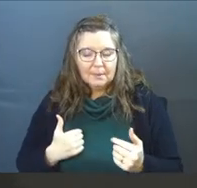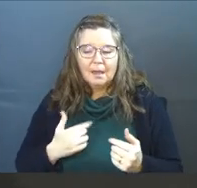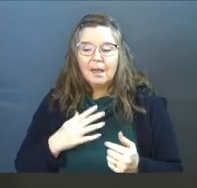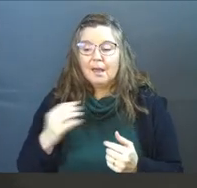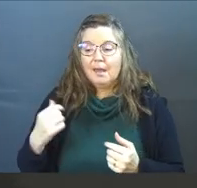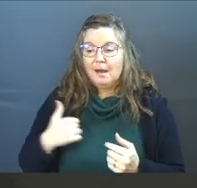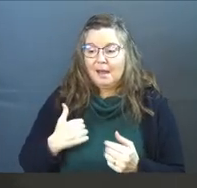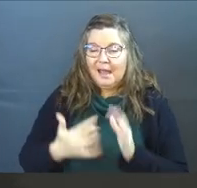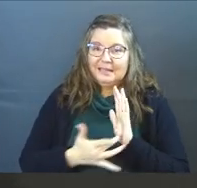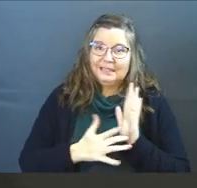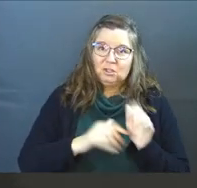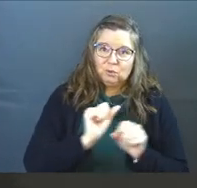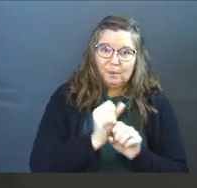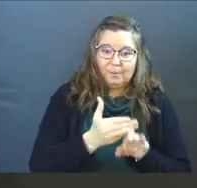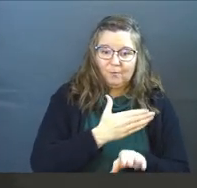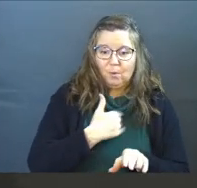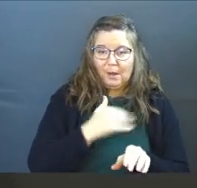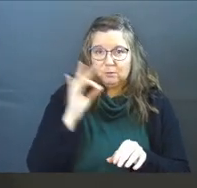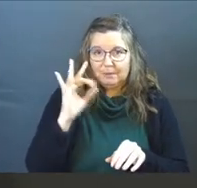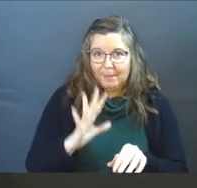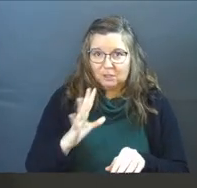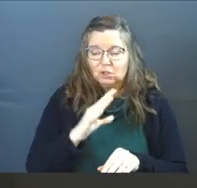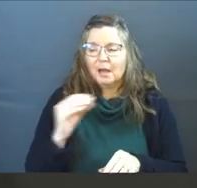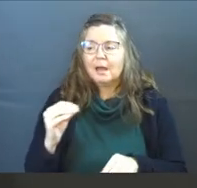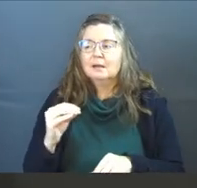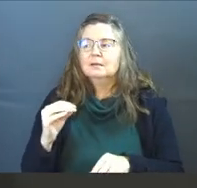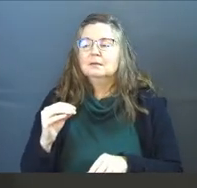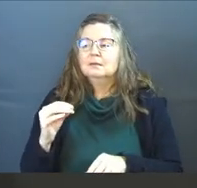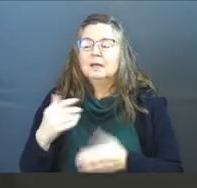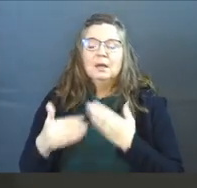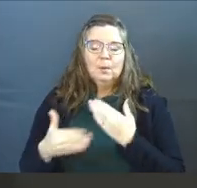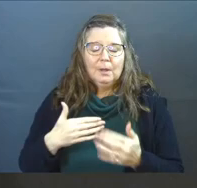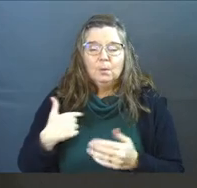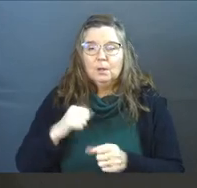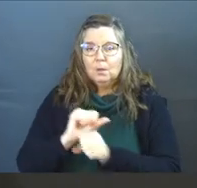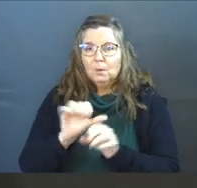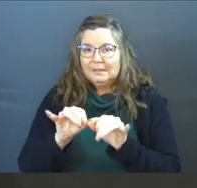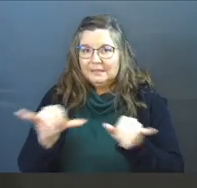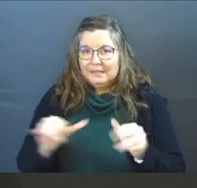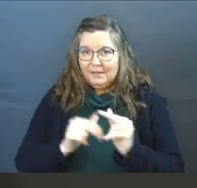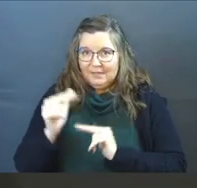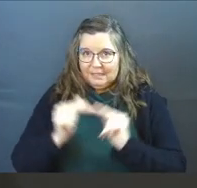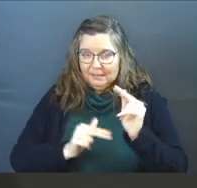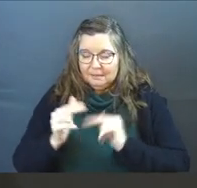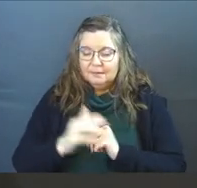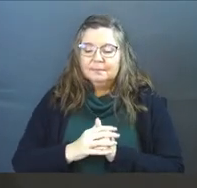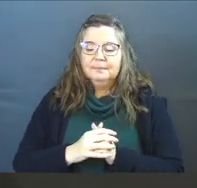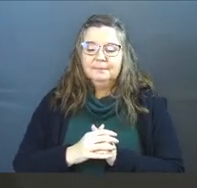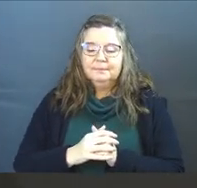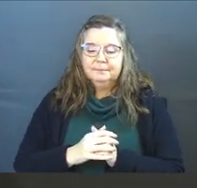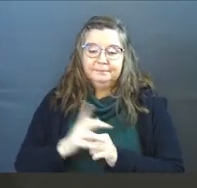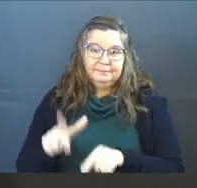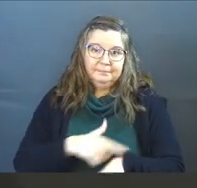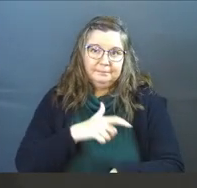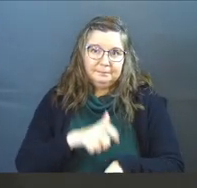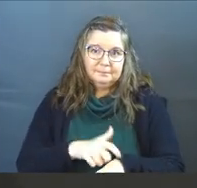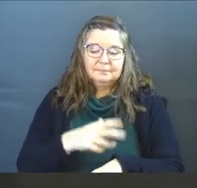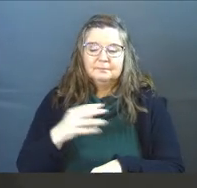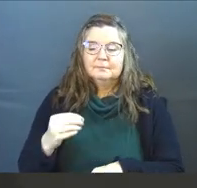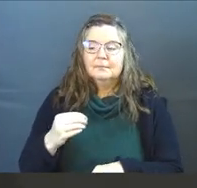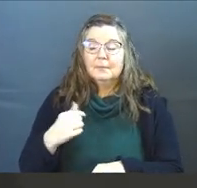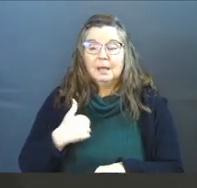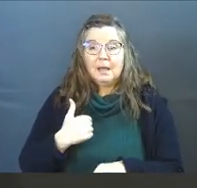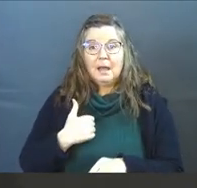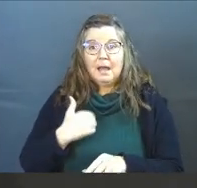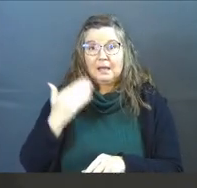was. And I had a technology career before I was a pastor. And anyway, we worked in the same facility for a long time. And